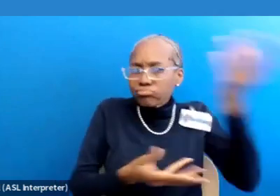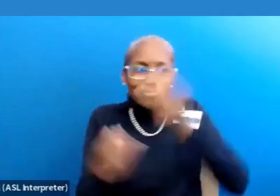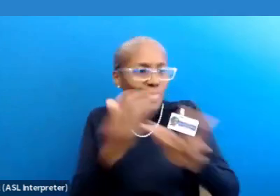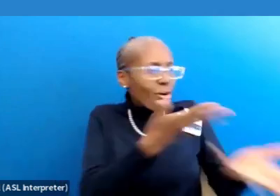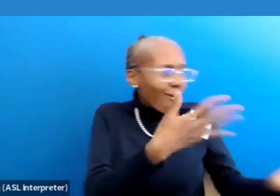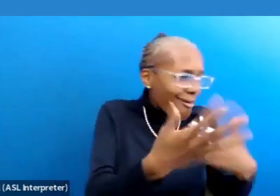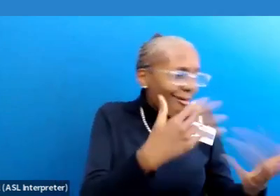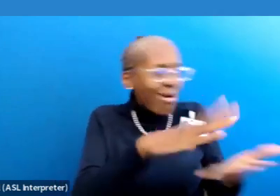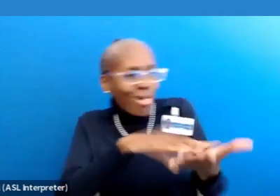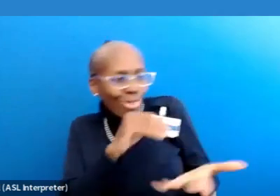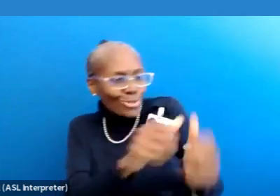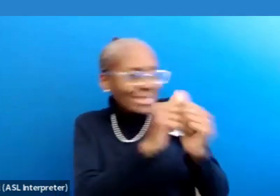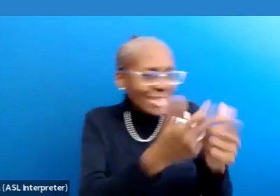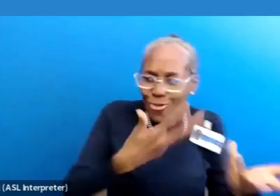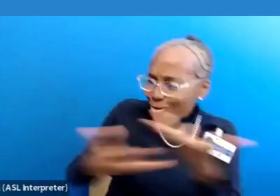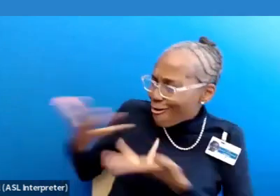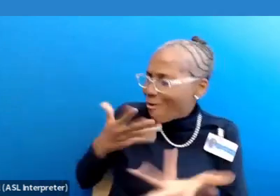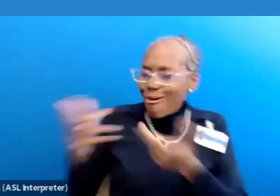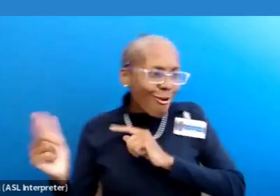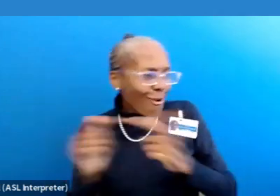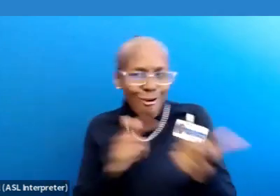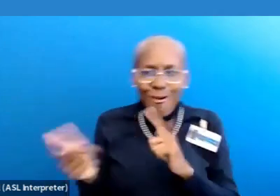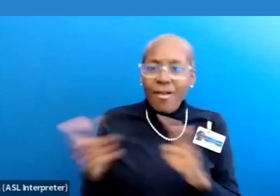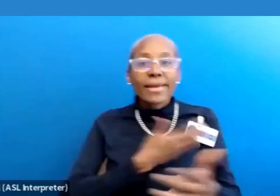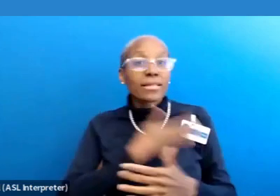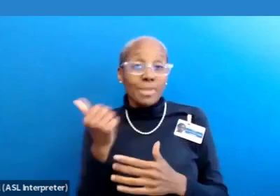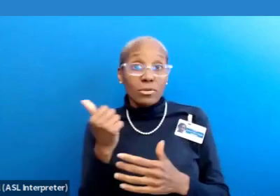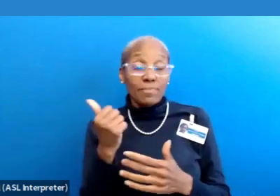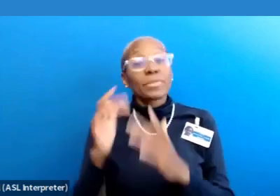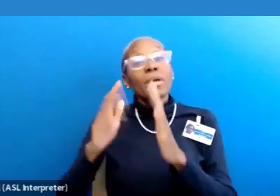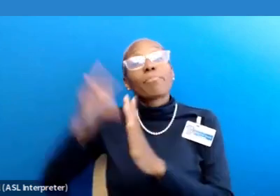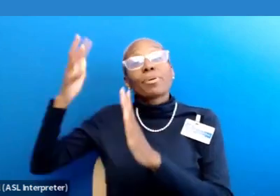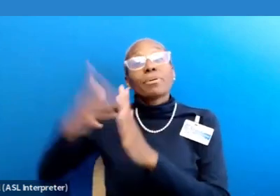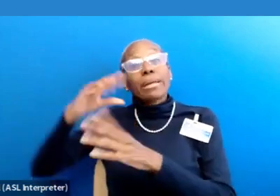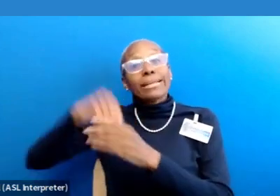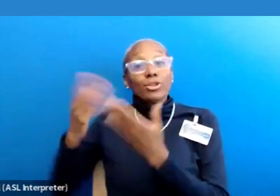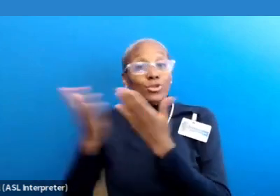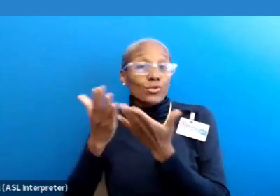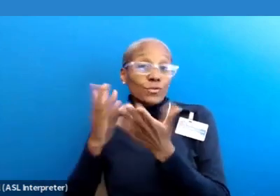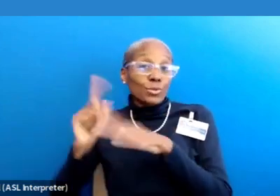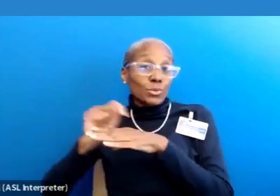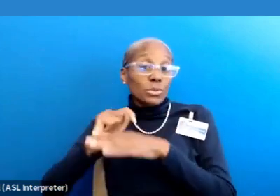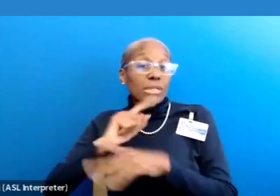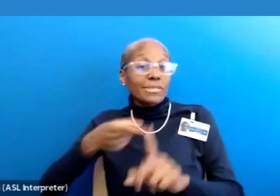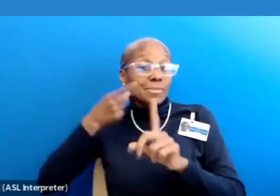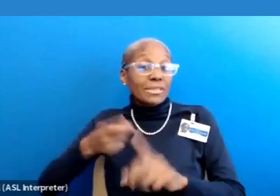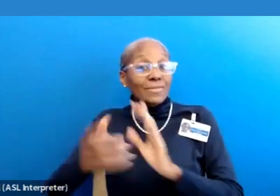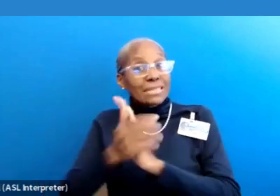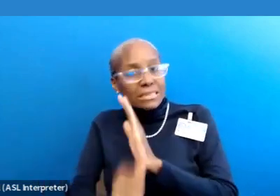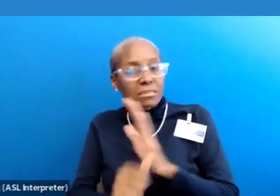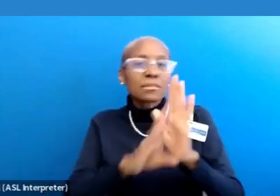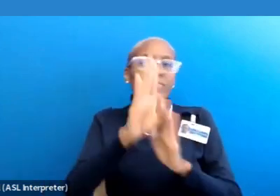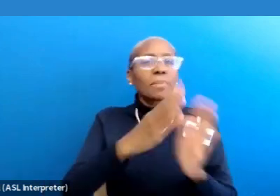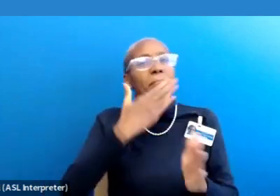together is learning better. Periodic in-service trainings focus on honing specific skills and developing